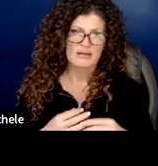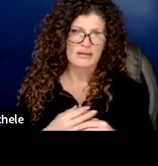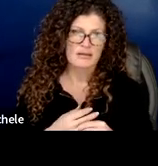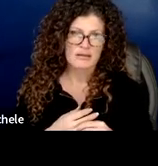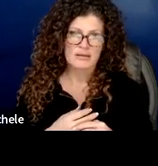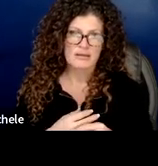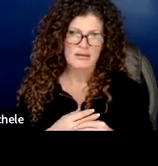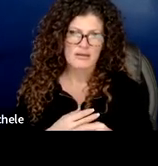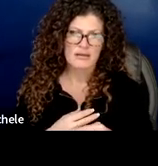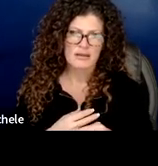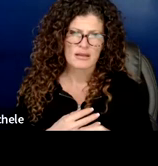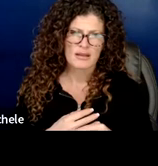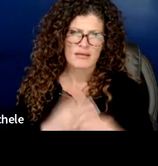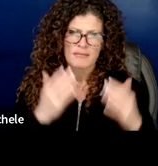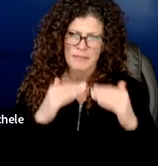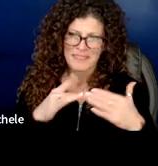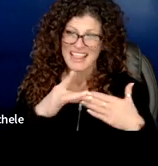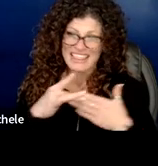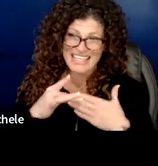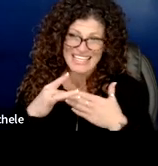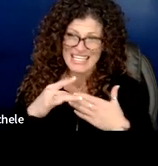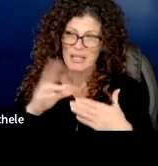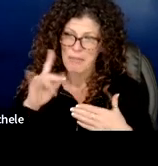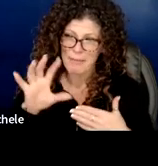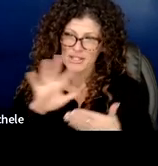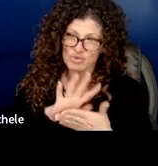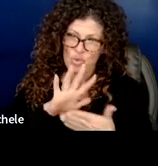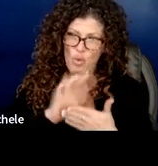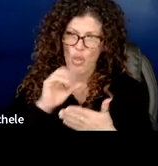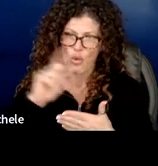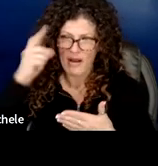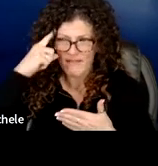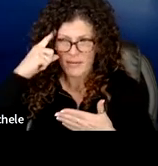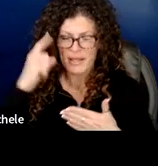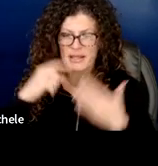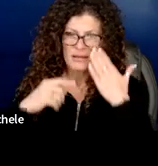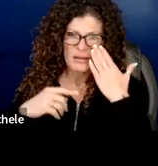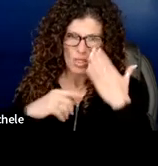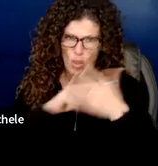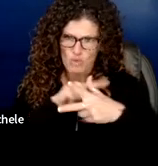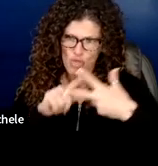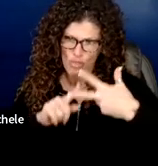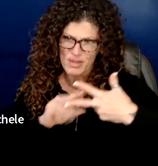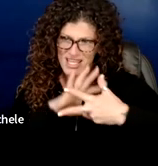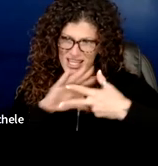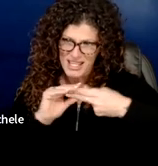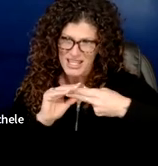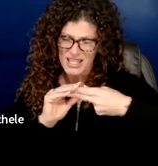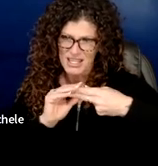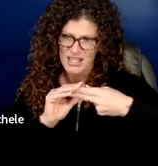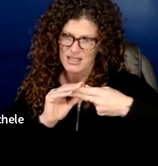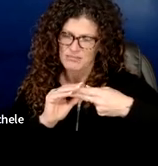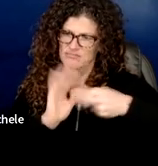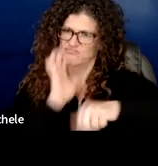then leading in public school state or local government so i would imagine that those three bullets would would sort of frame